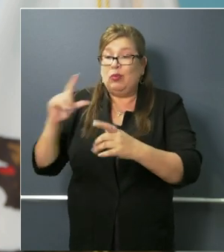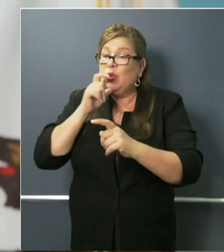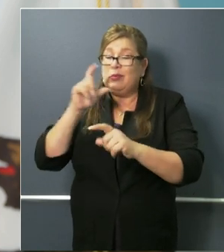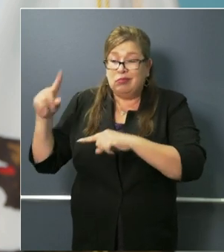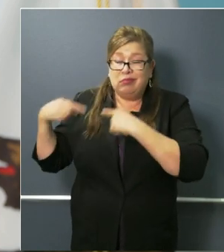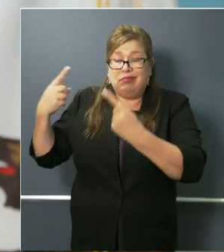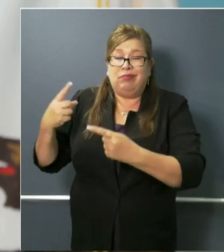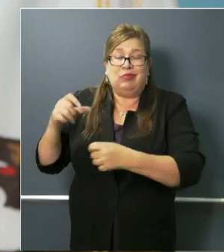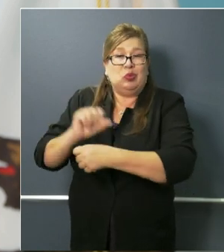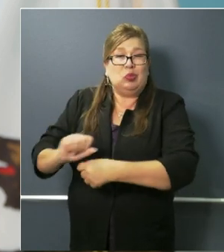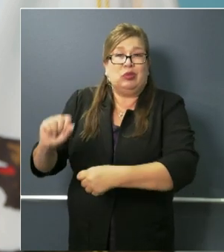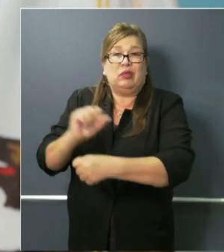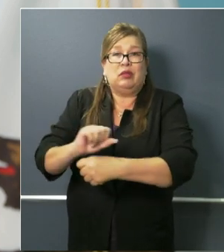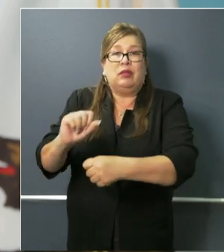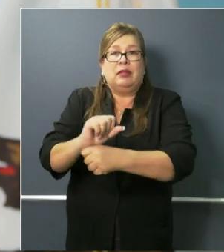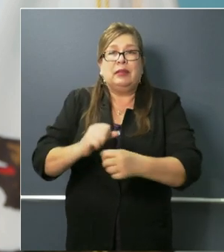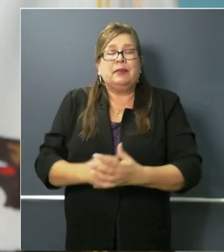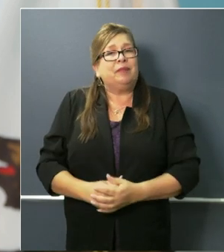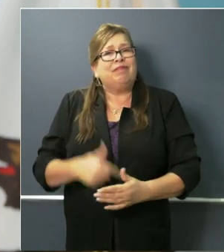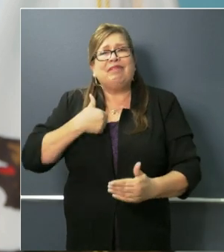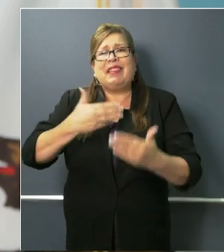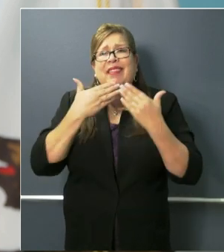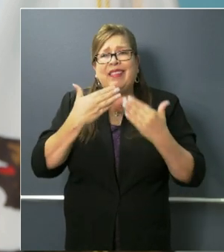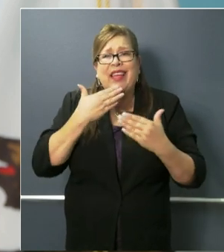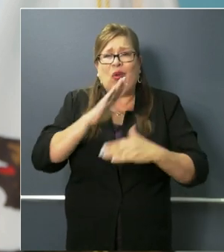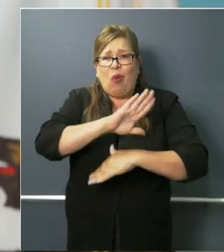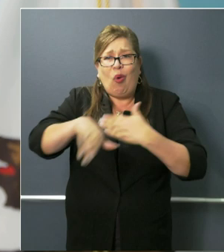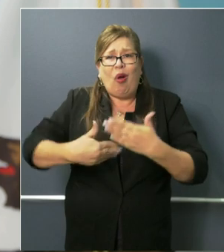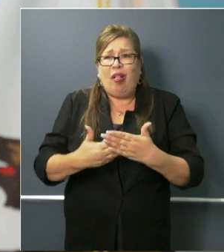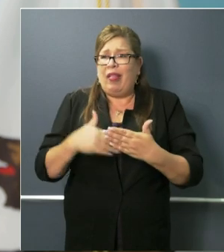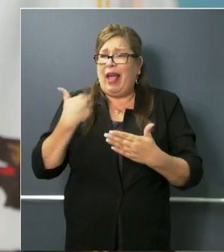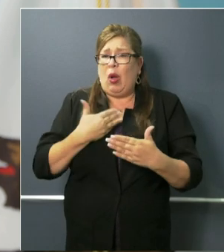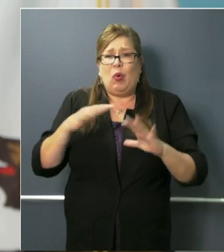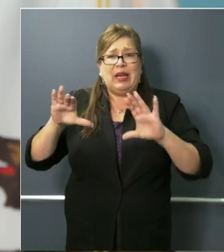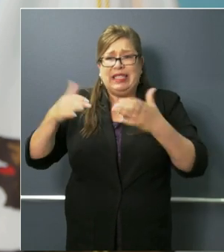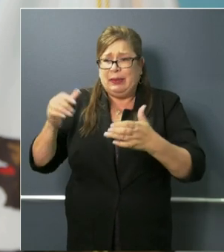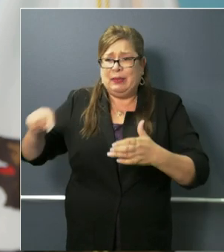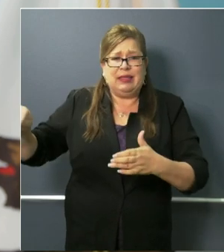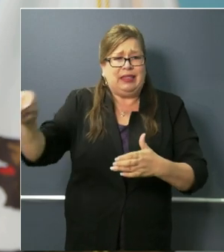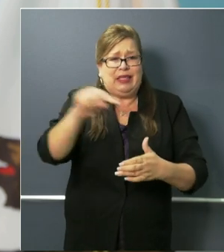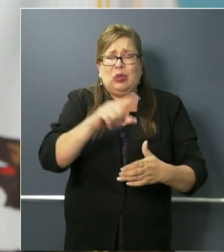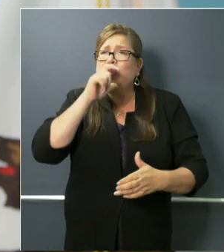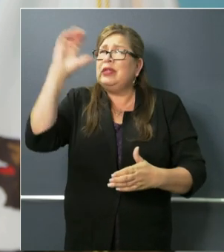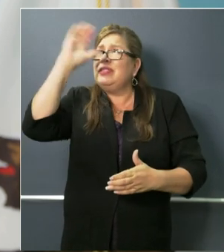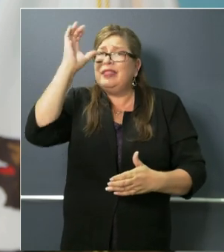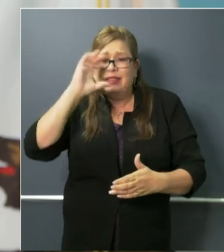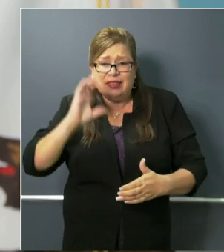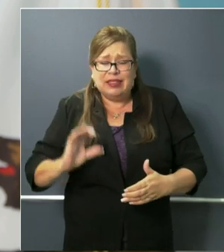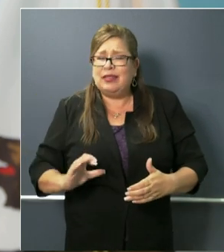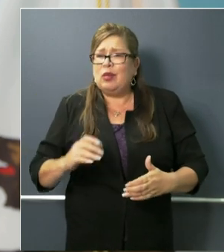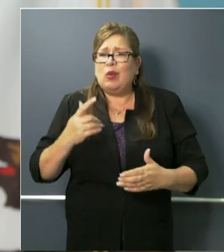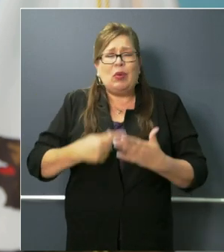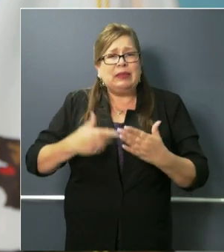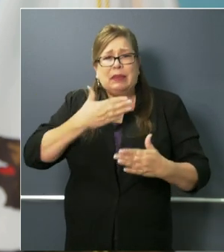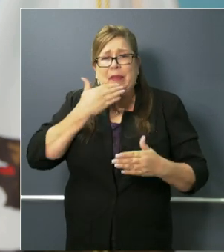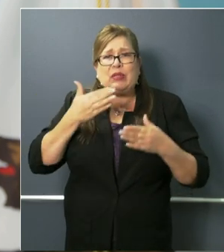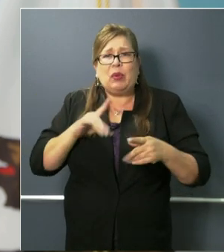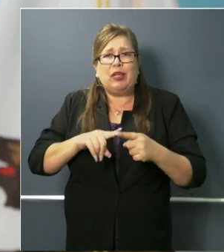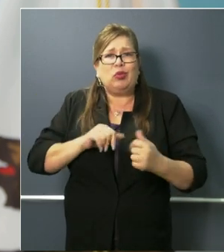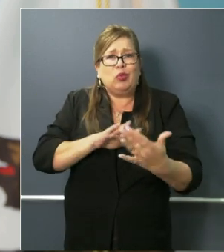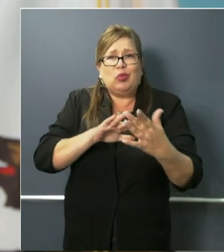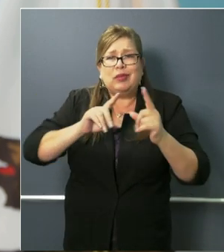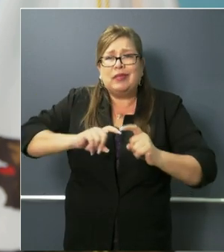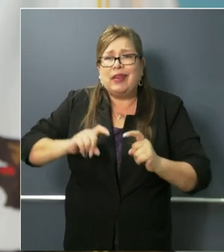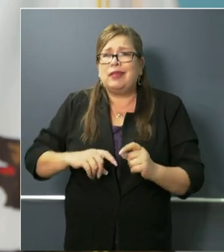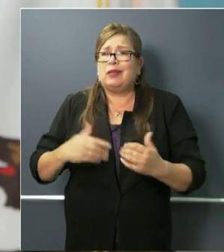have been searching high and low all across the state for best practices and new innovative ideas. And it's really in